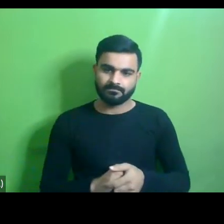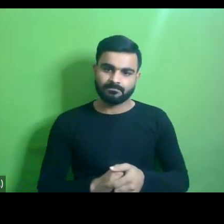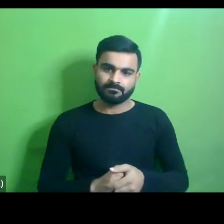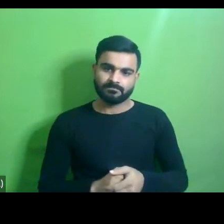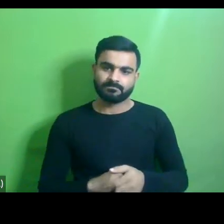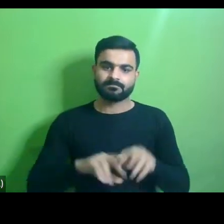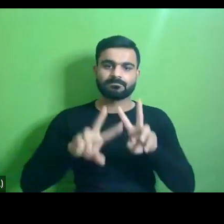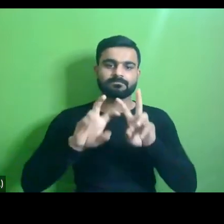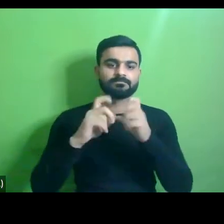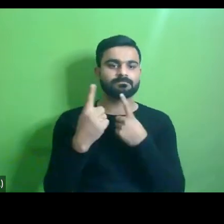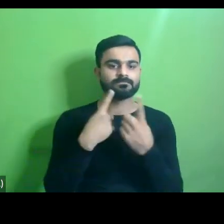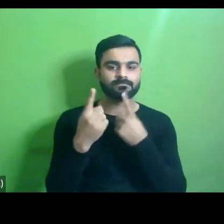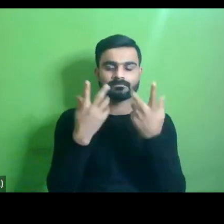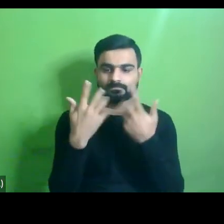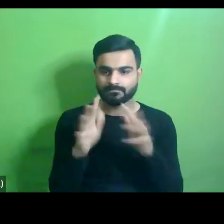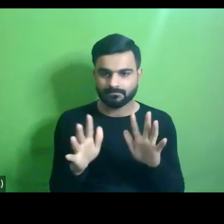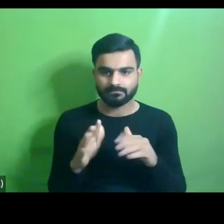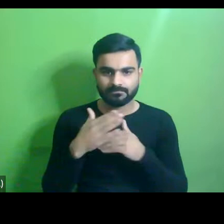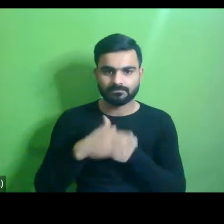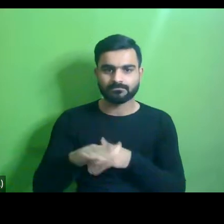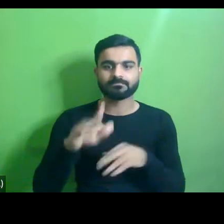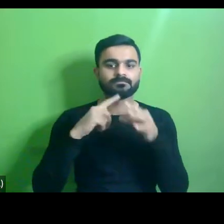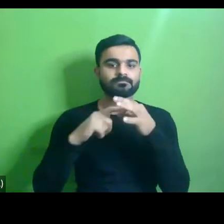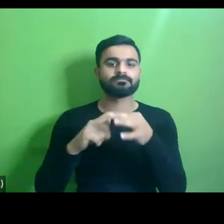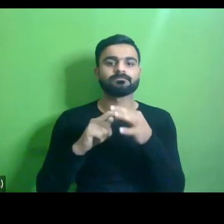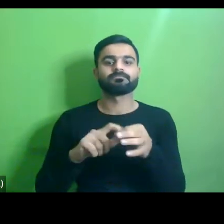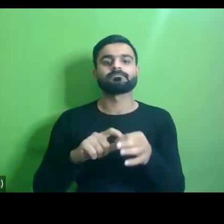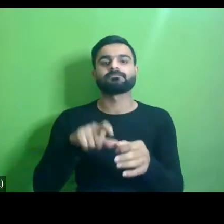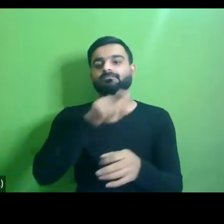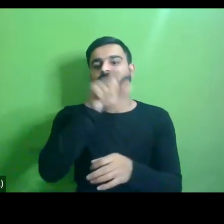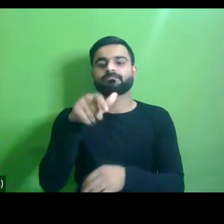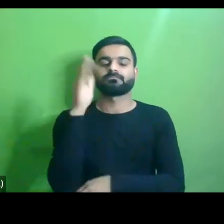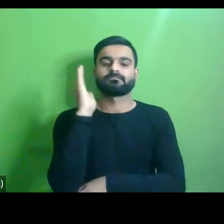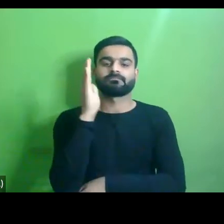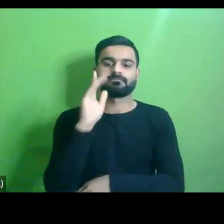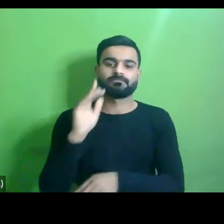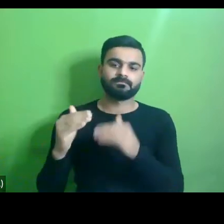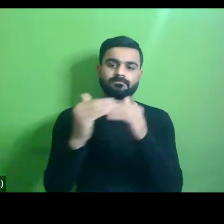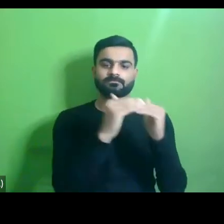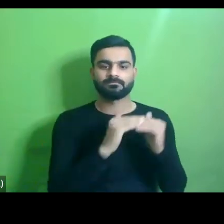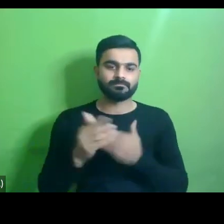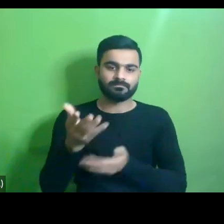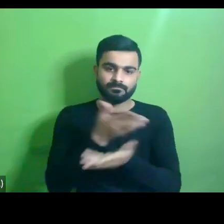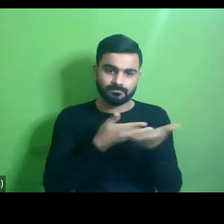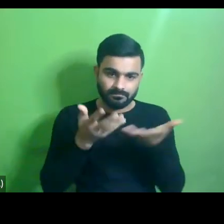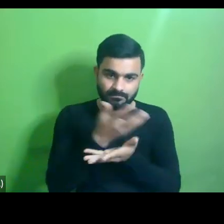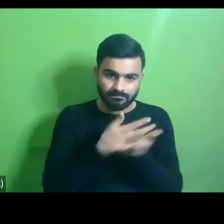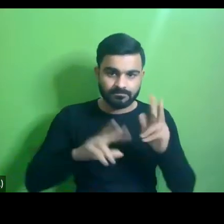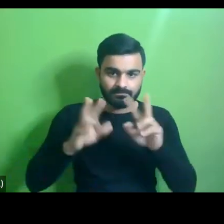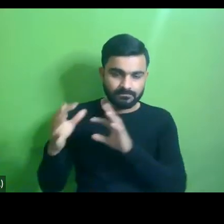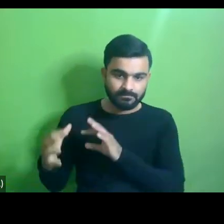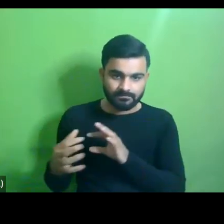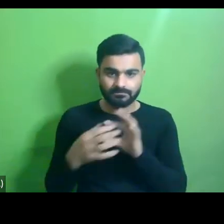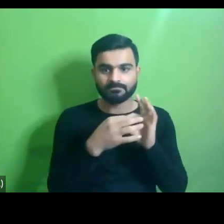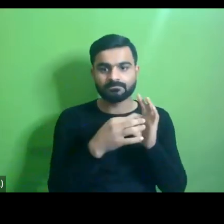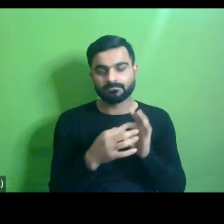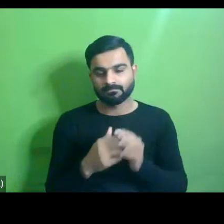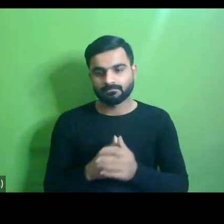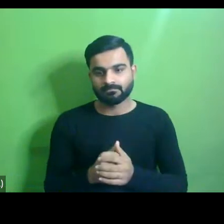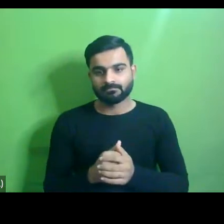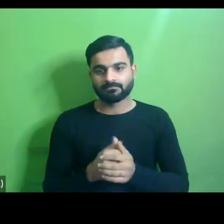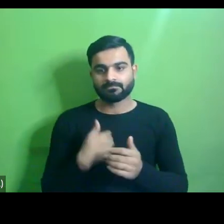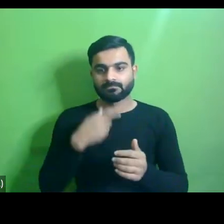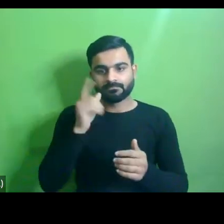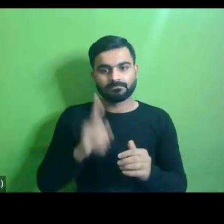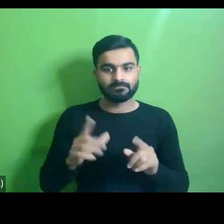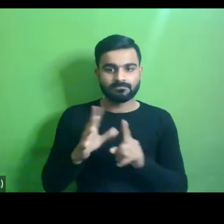talked about uh as i was going through the questions in the panel the need for standardization in this regard uh the need to have